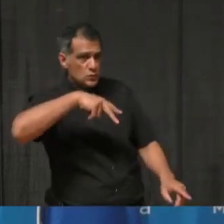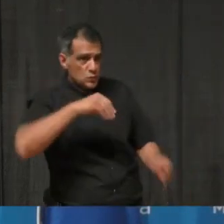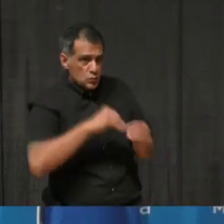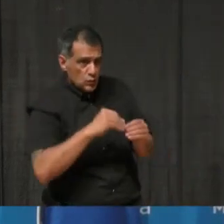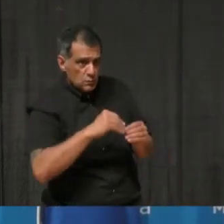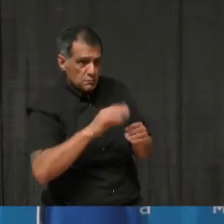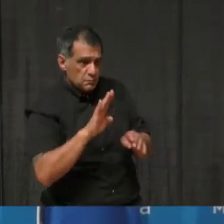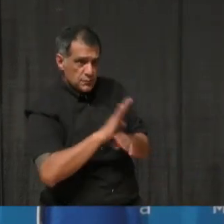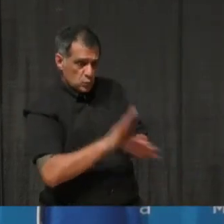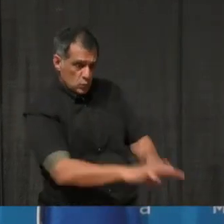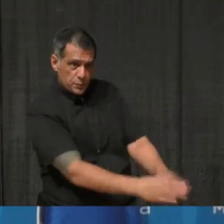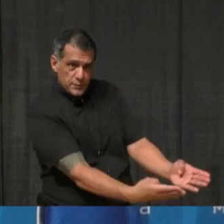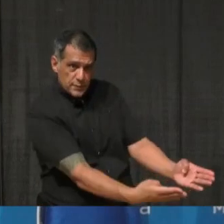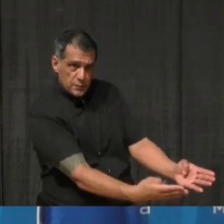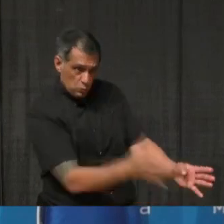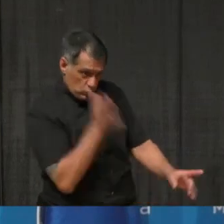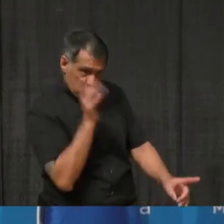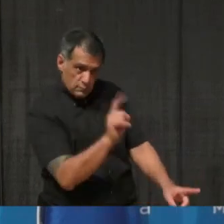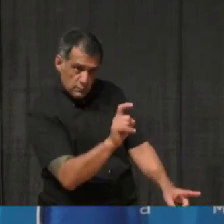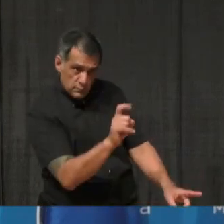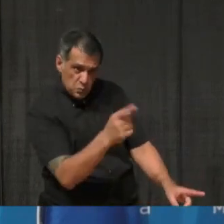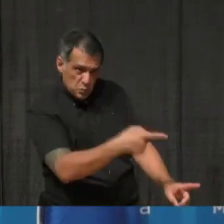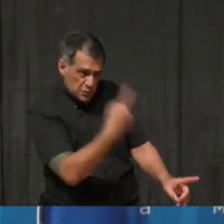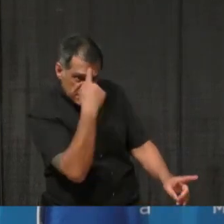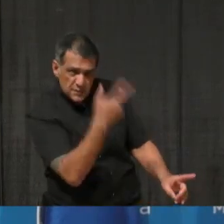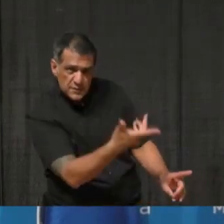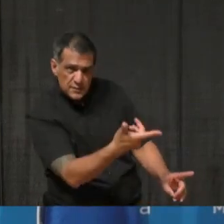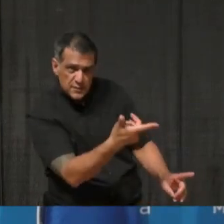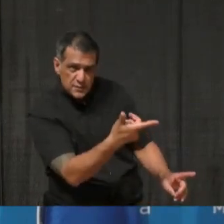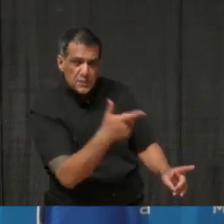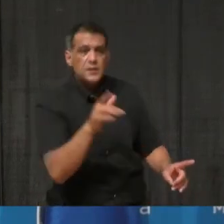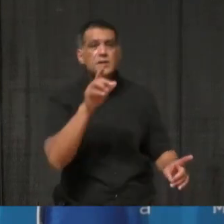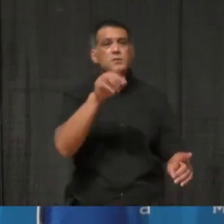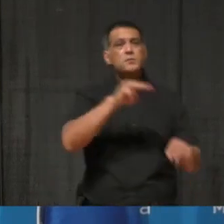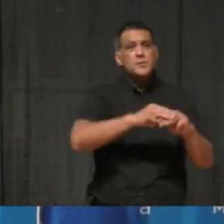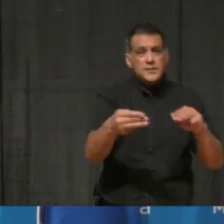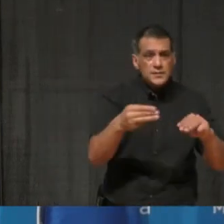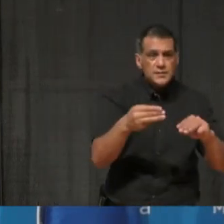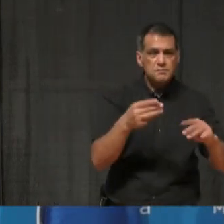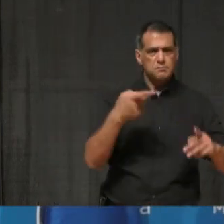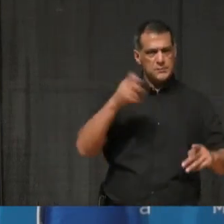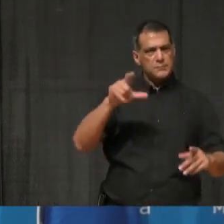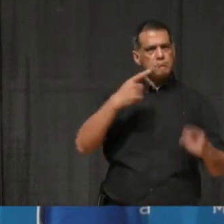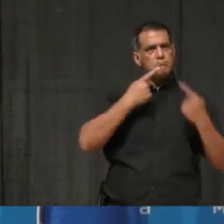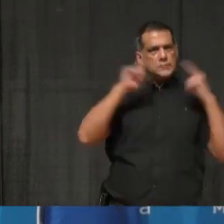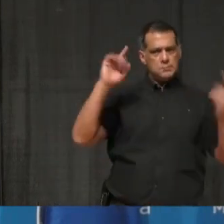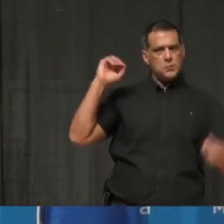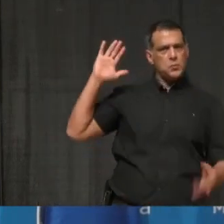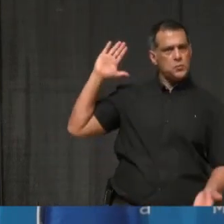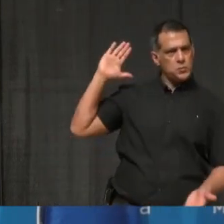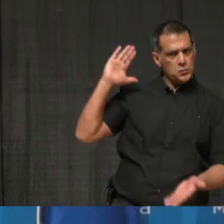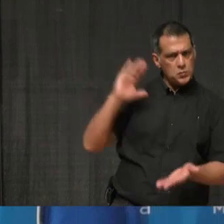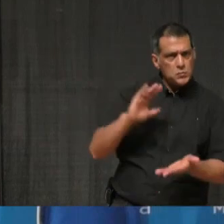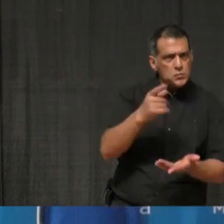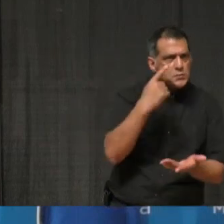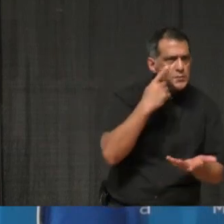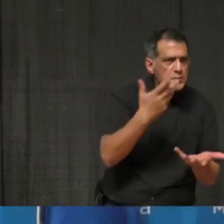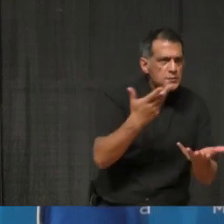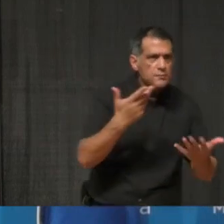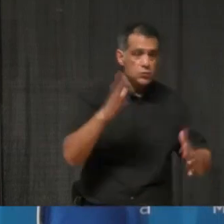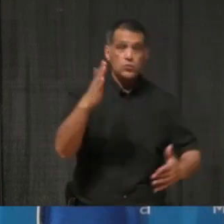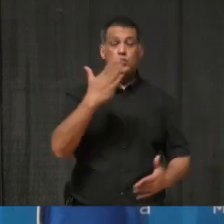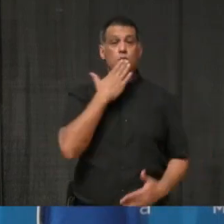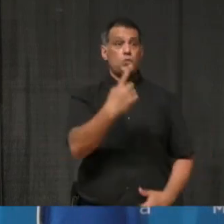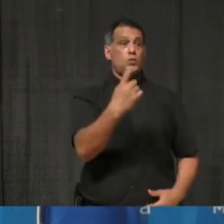knock off the balance and the success the city seems to be having? Well, thank you, Steve, for the question. As you know, both Councillor Starr and